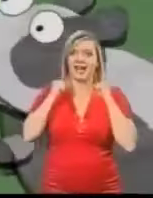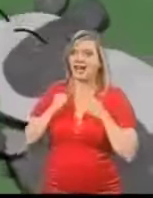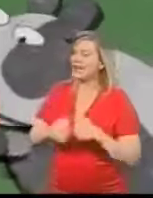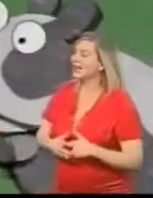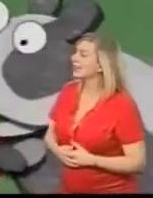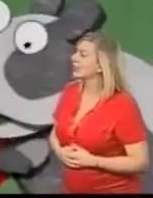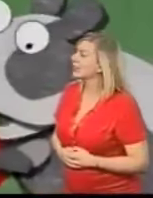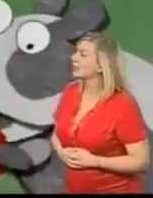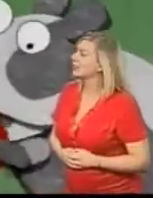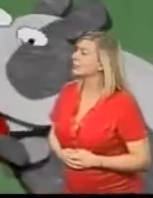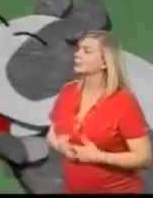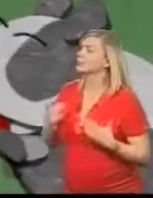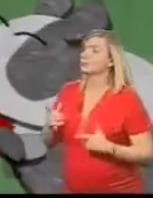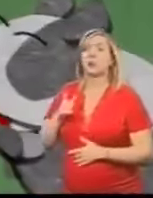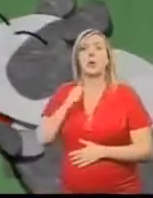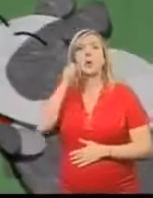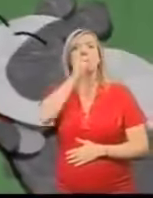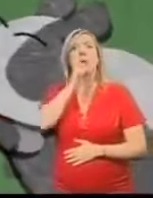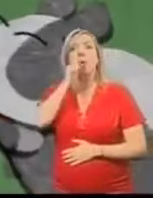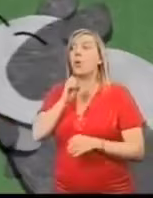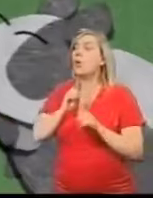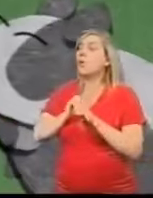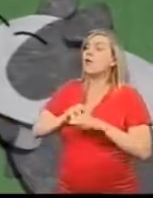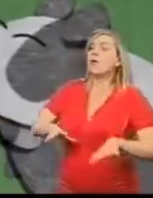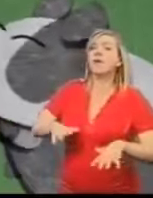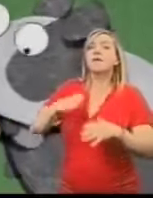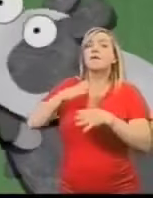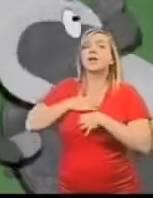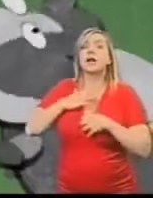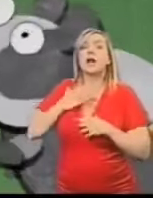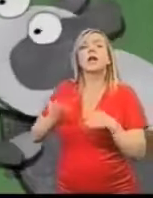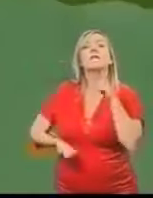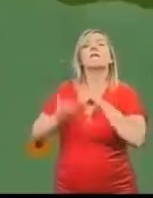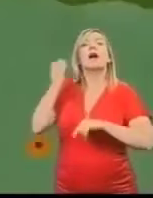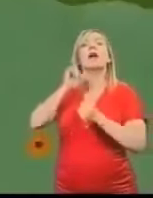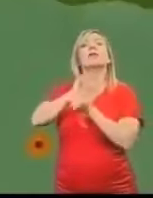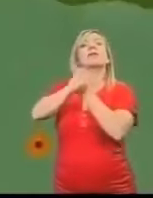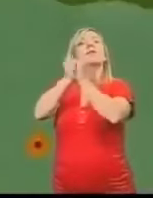So that was the day That Porker lost his fear And found a friend